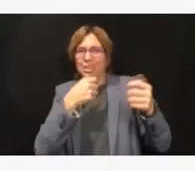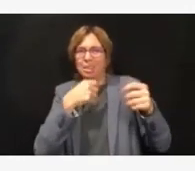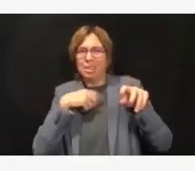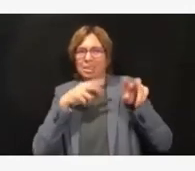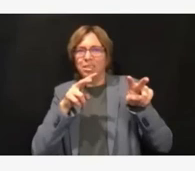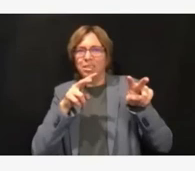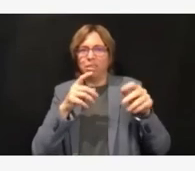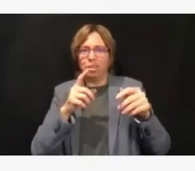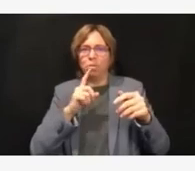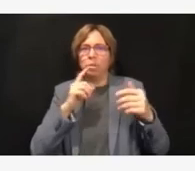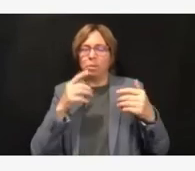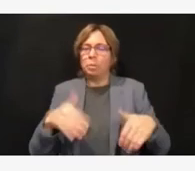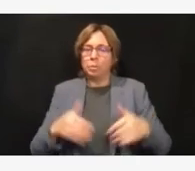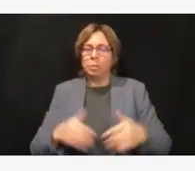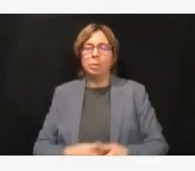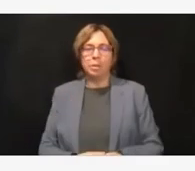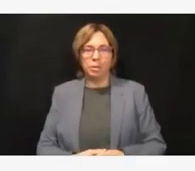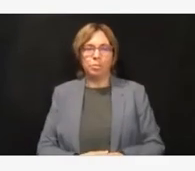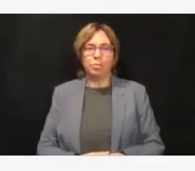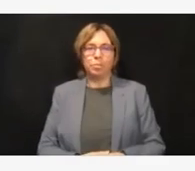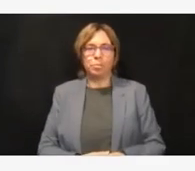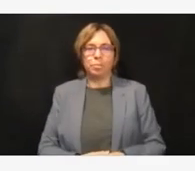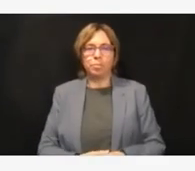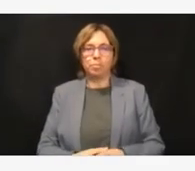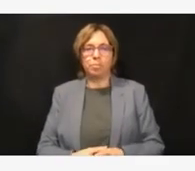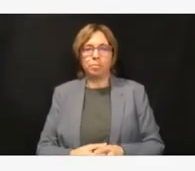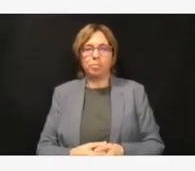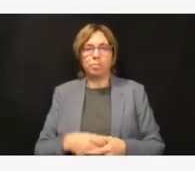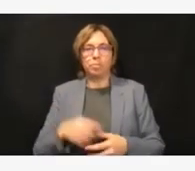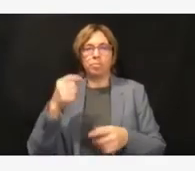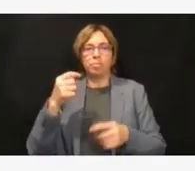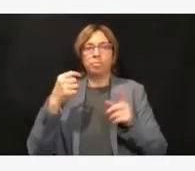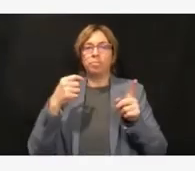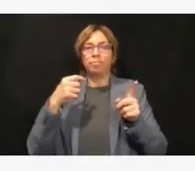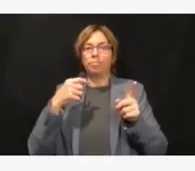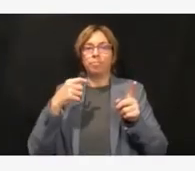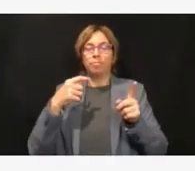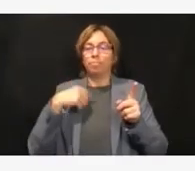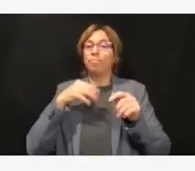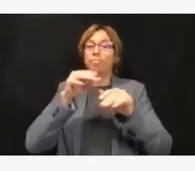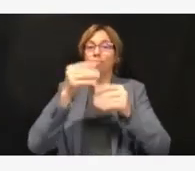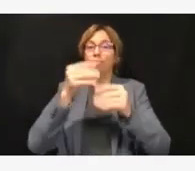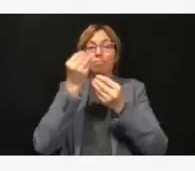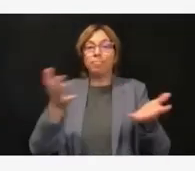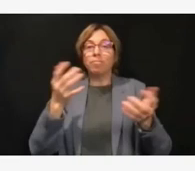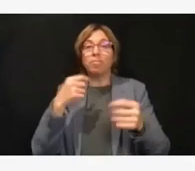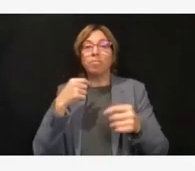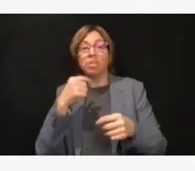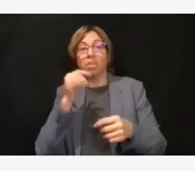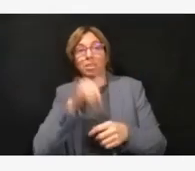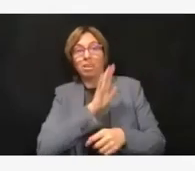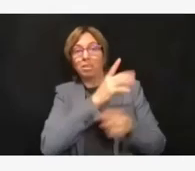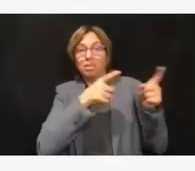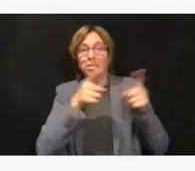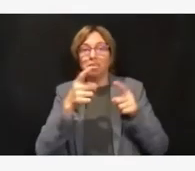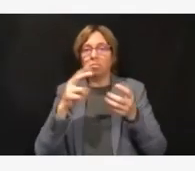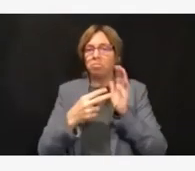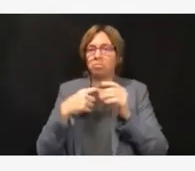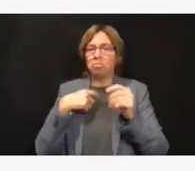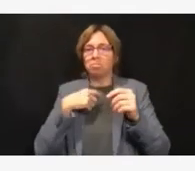So I'm not in a place where I can give a time frame. I can just say that if the current trends continue, we would expect that in the near future.